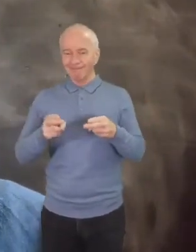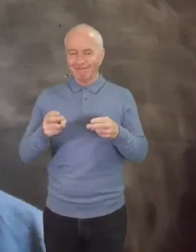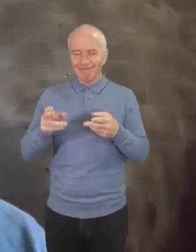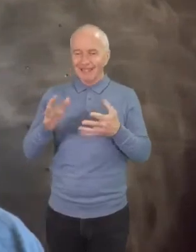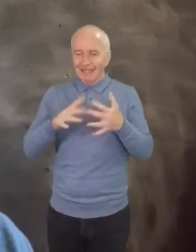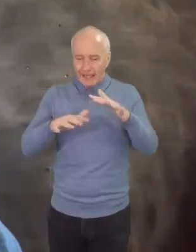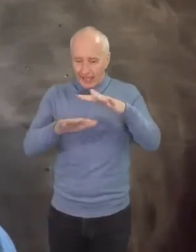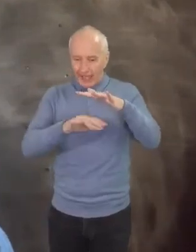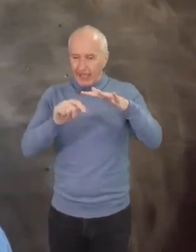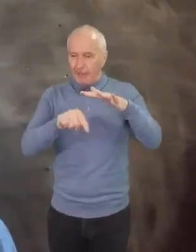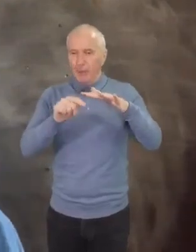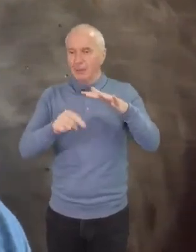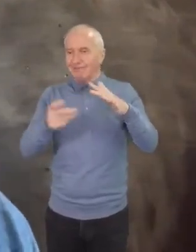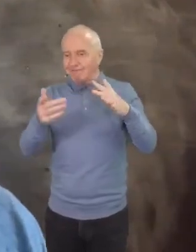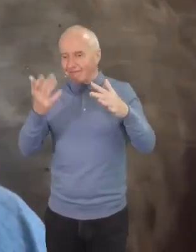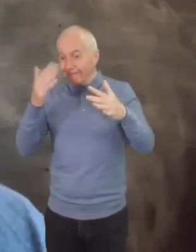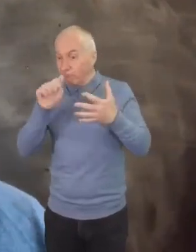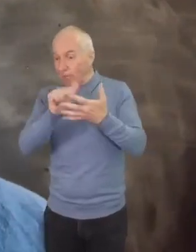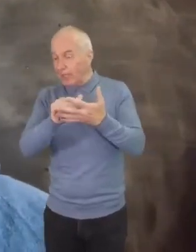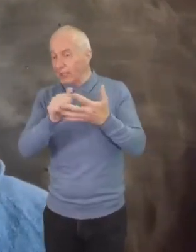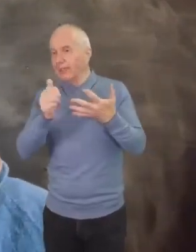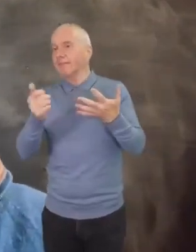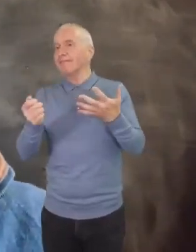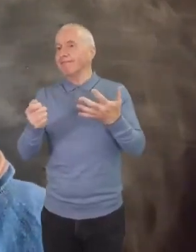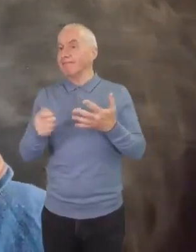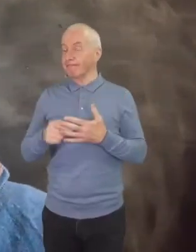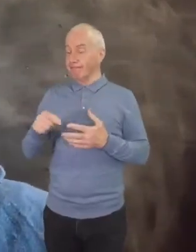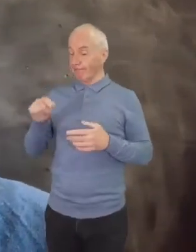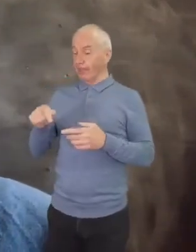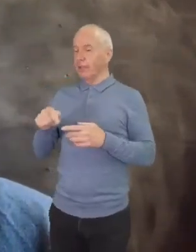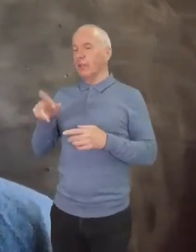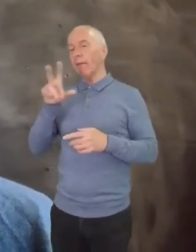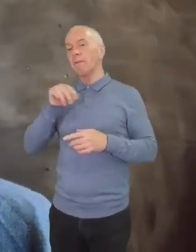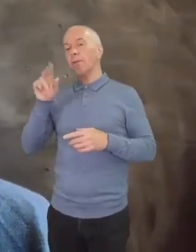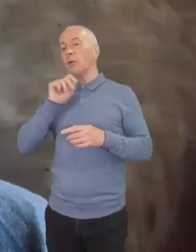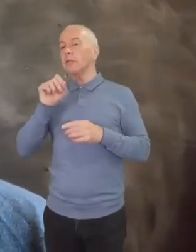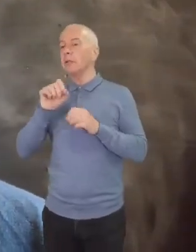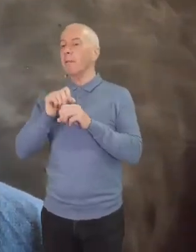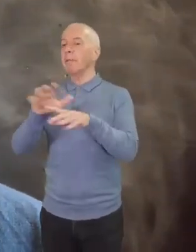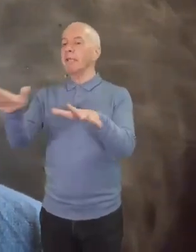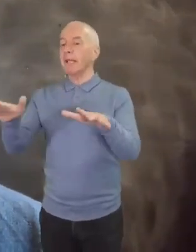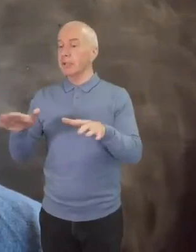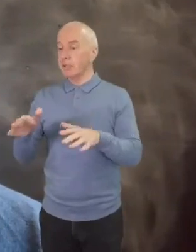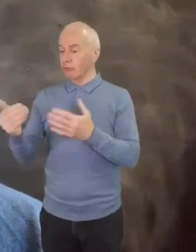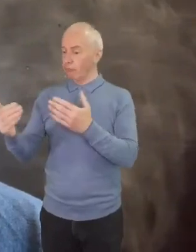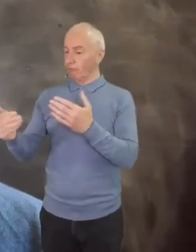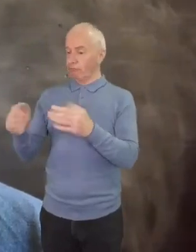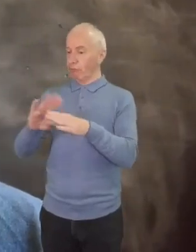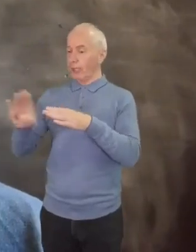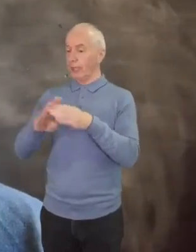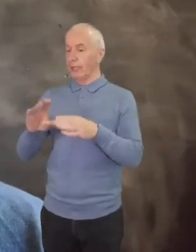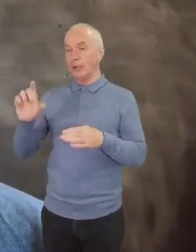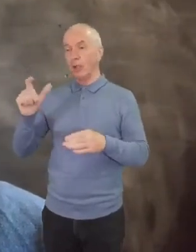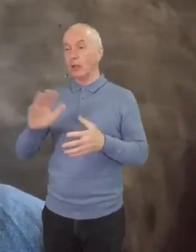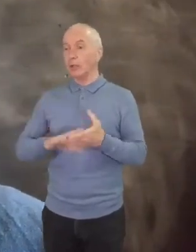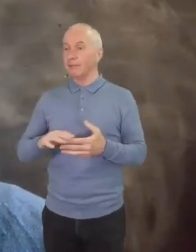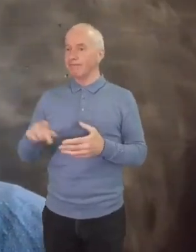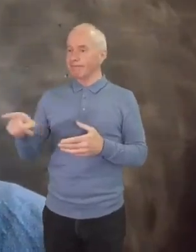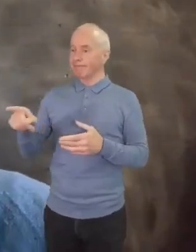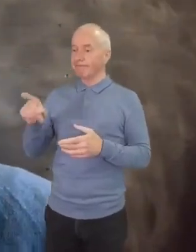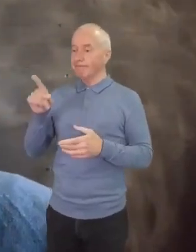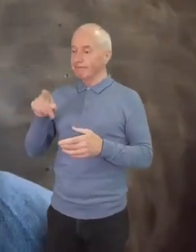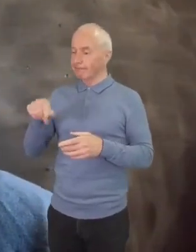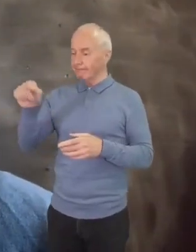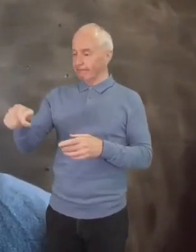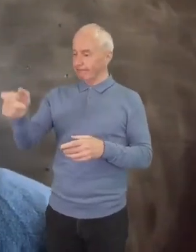You know, when I had voice projection training at college, the lovely and sweet person who came in to work with us told one of my friends that she needed